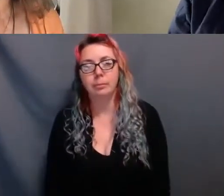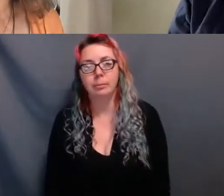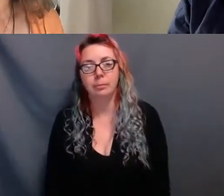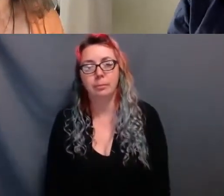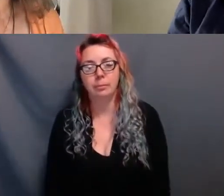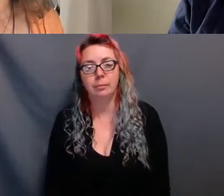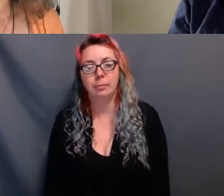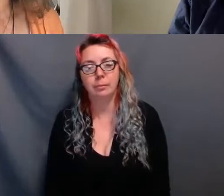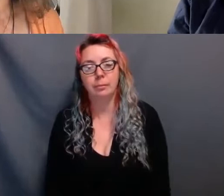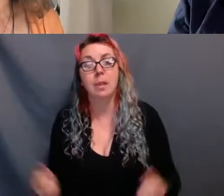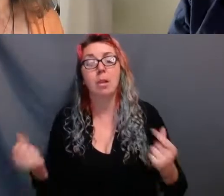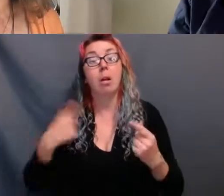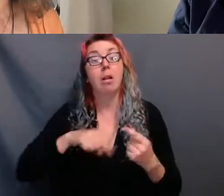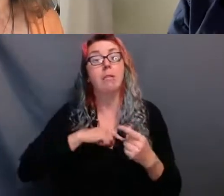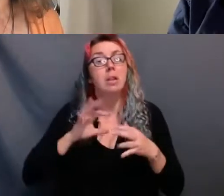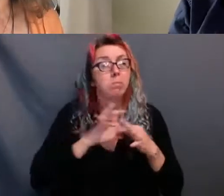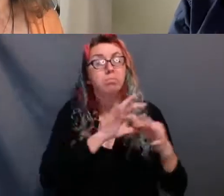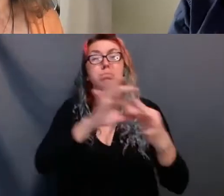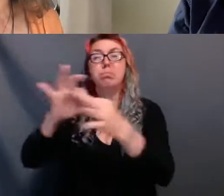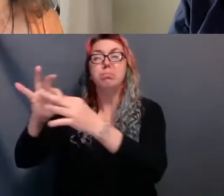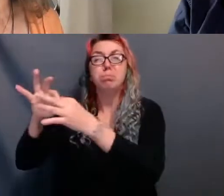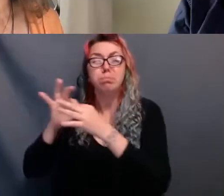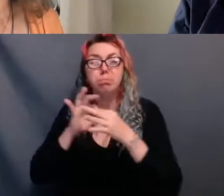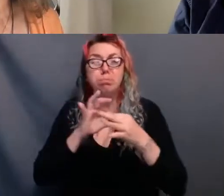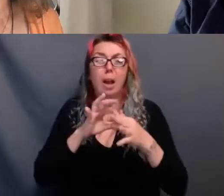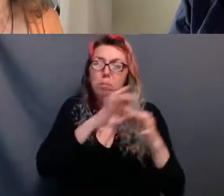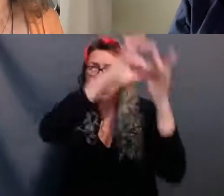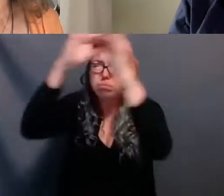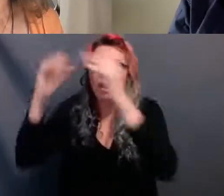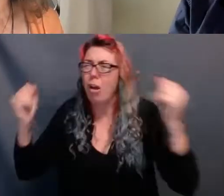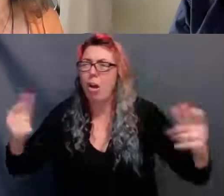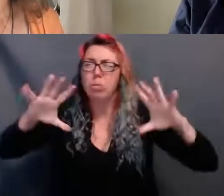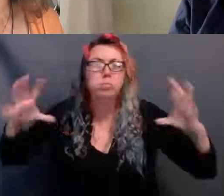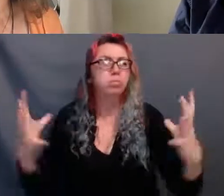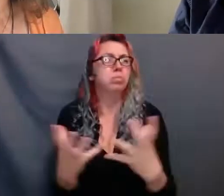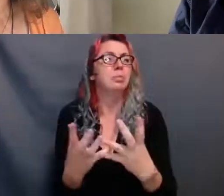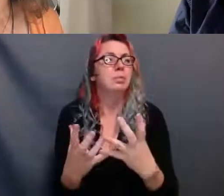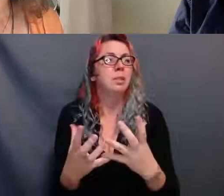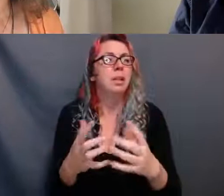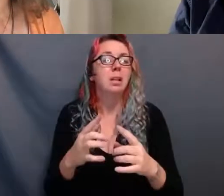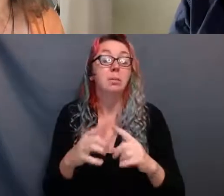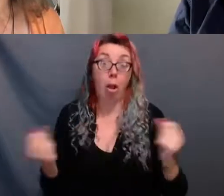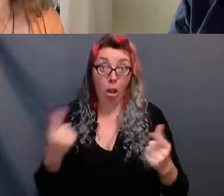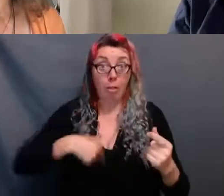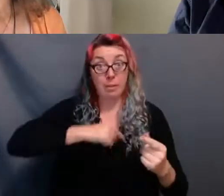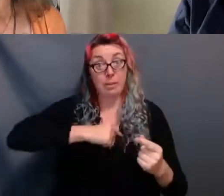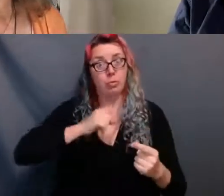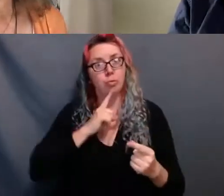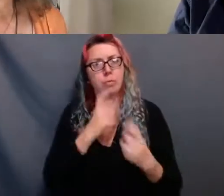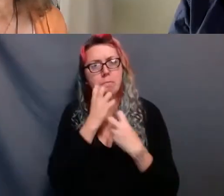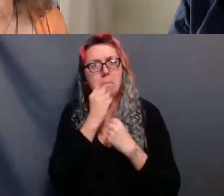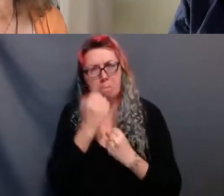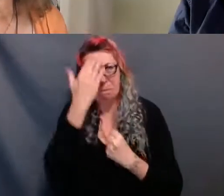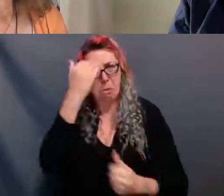We are also mostly ignorant of each other. That's why we need representation. To